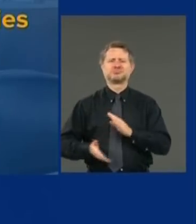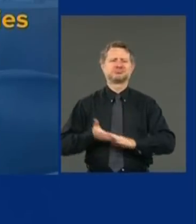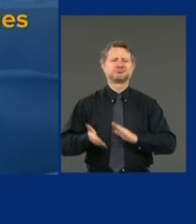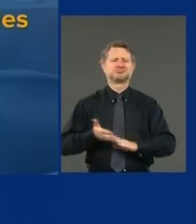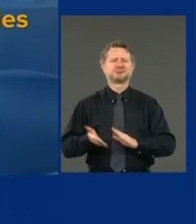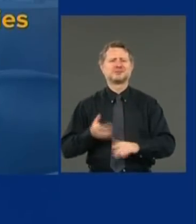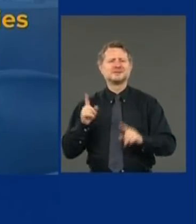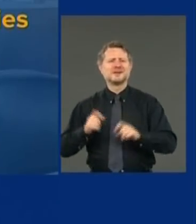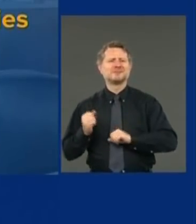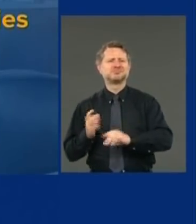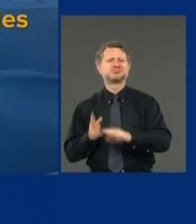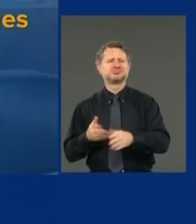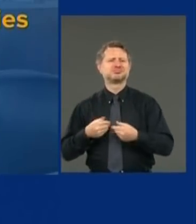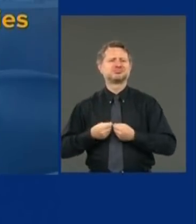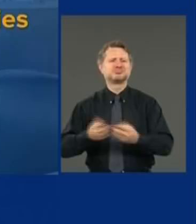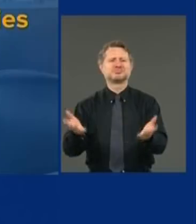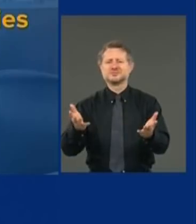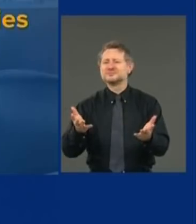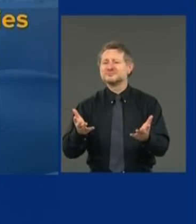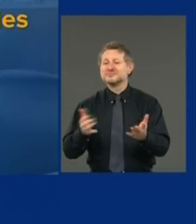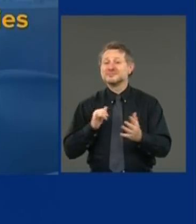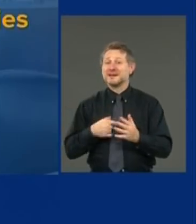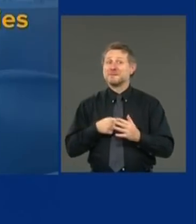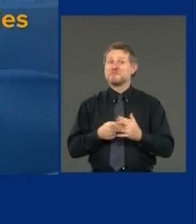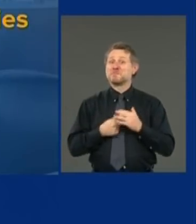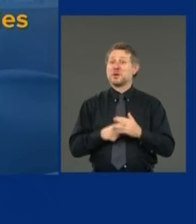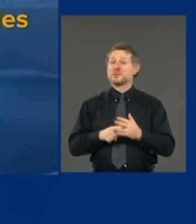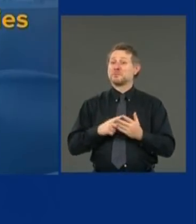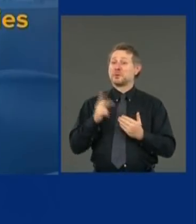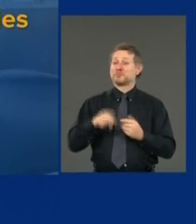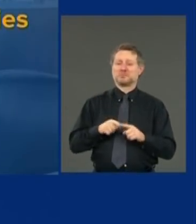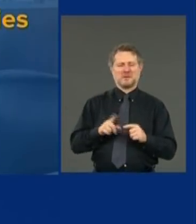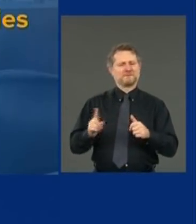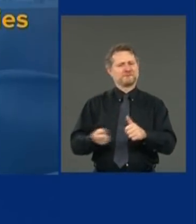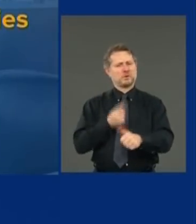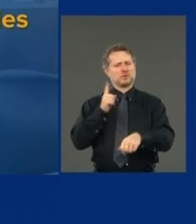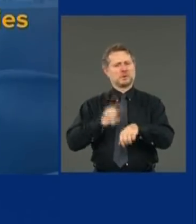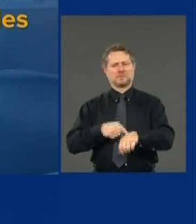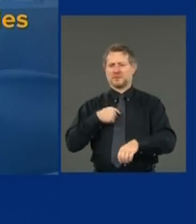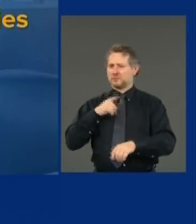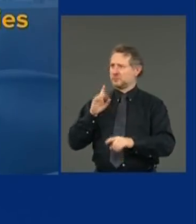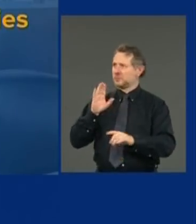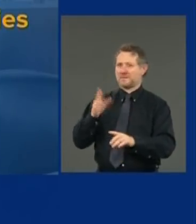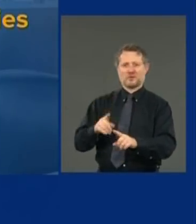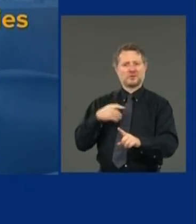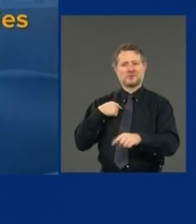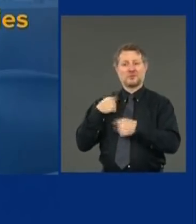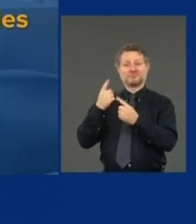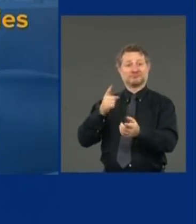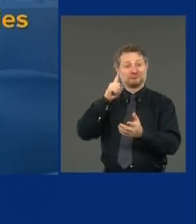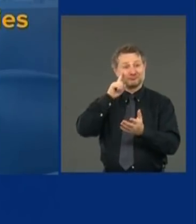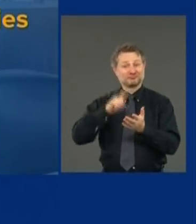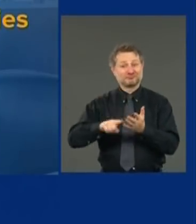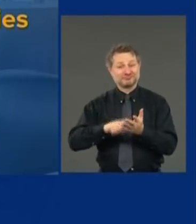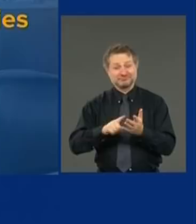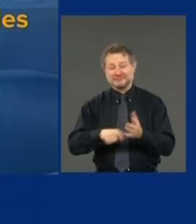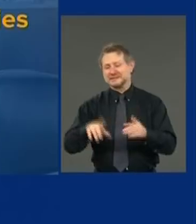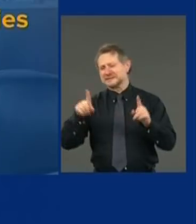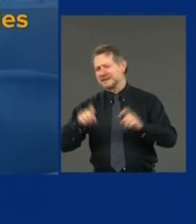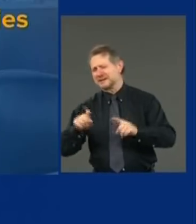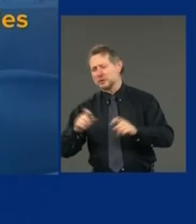And this is the first case. Nobody's ever done this before, putting together this tracing and testing capacity.